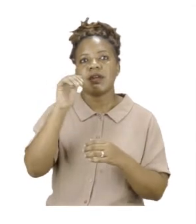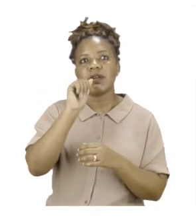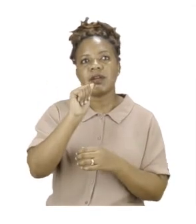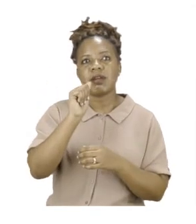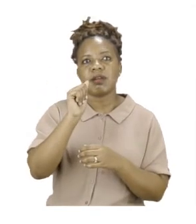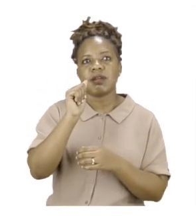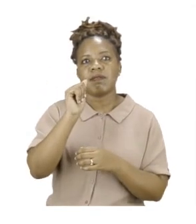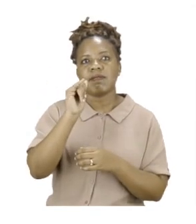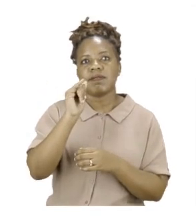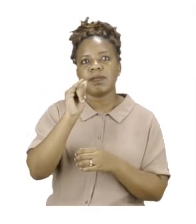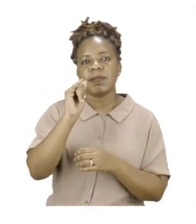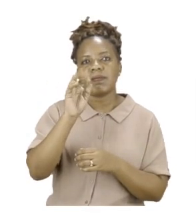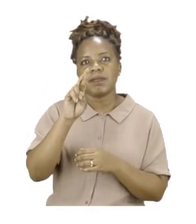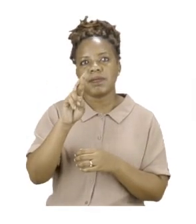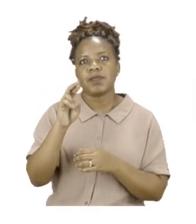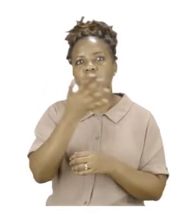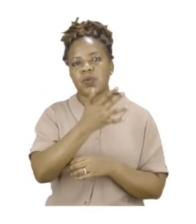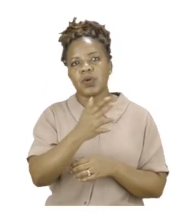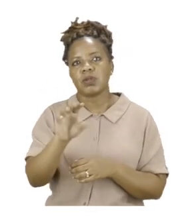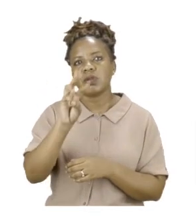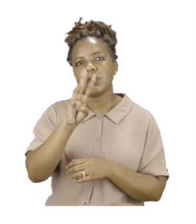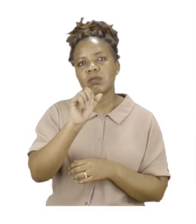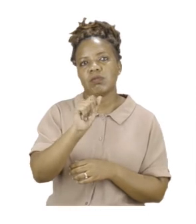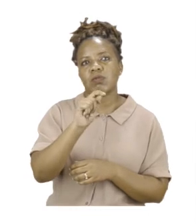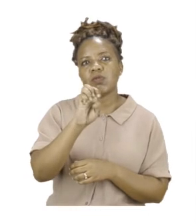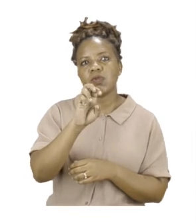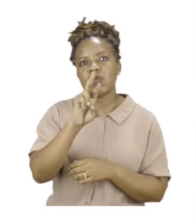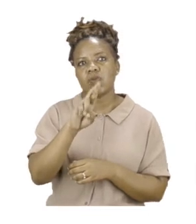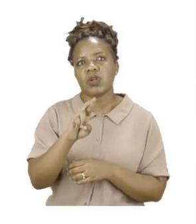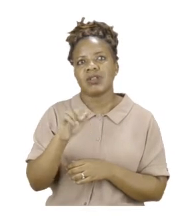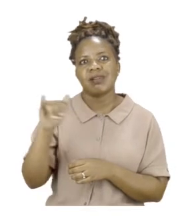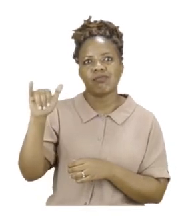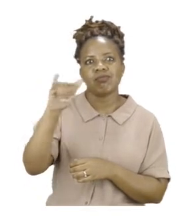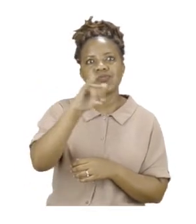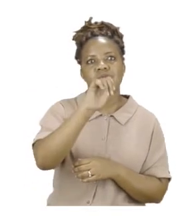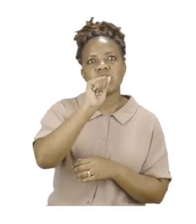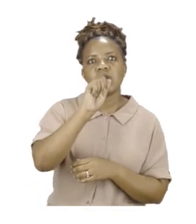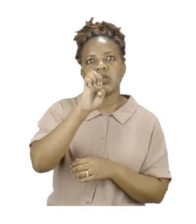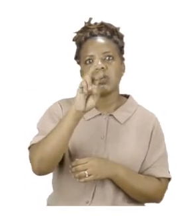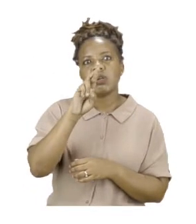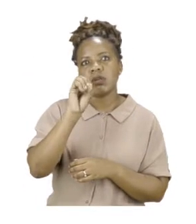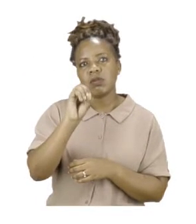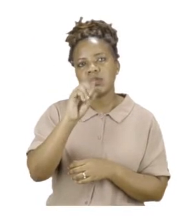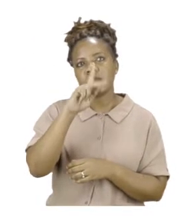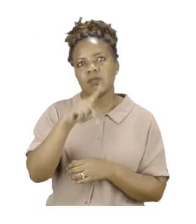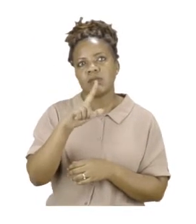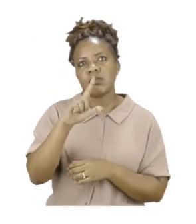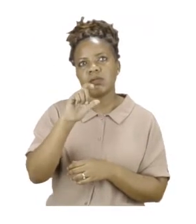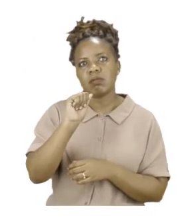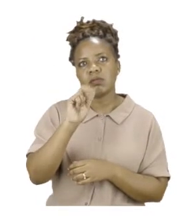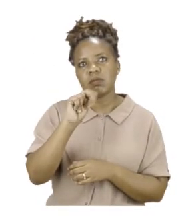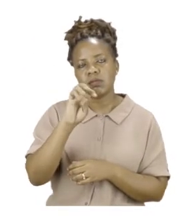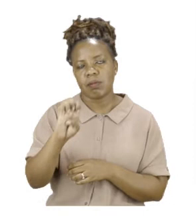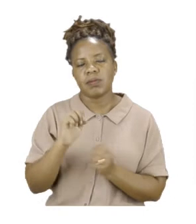Now below, you have been given a space to make your five sentences. So you're going to choose five, any of the five